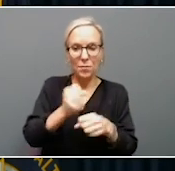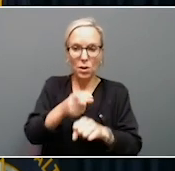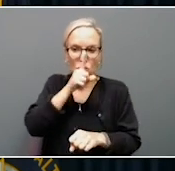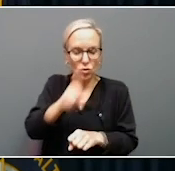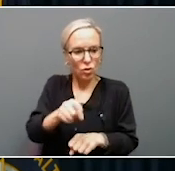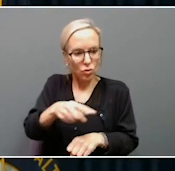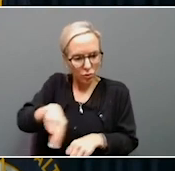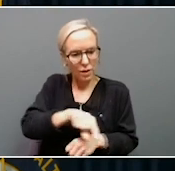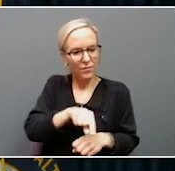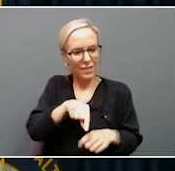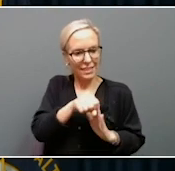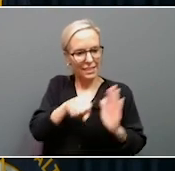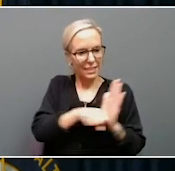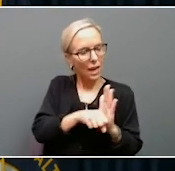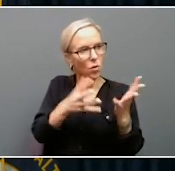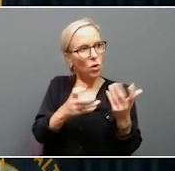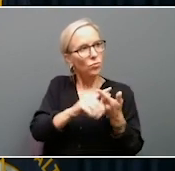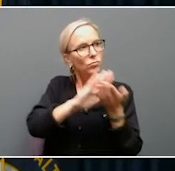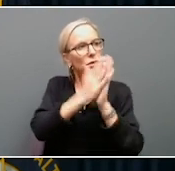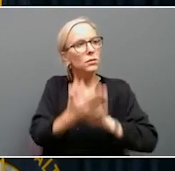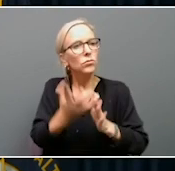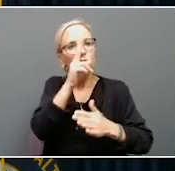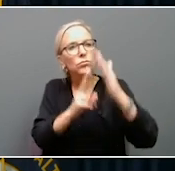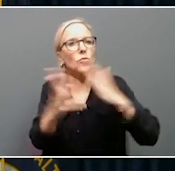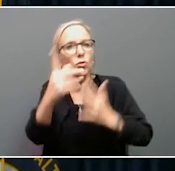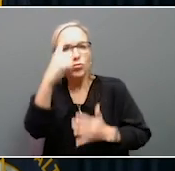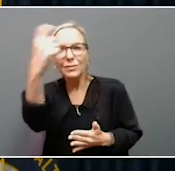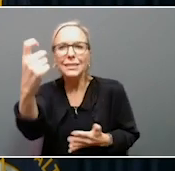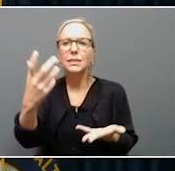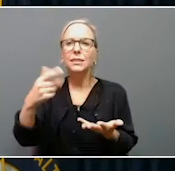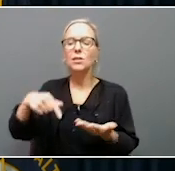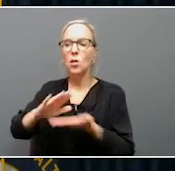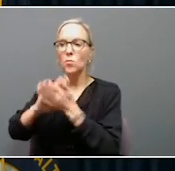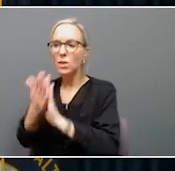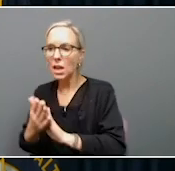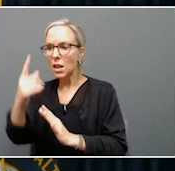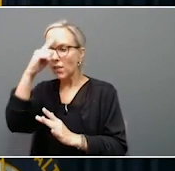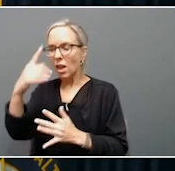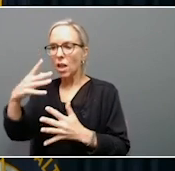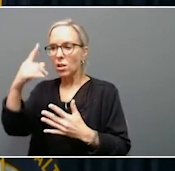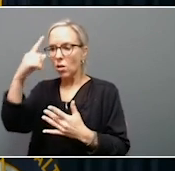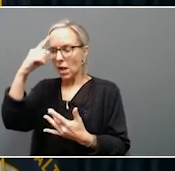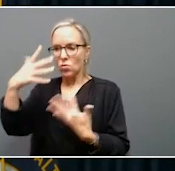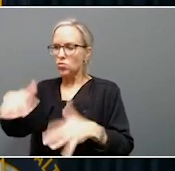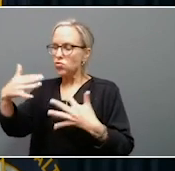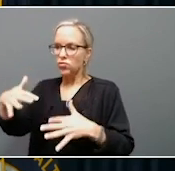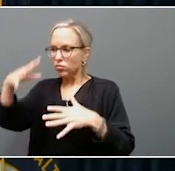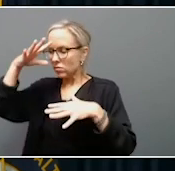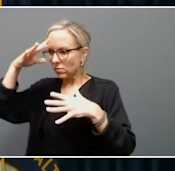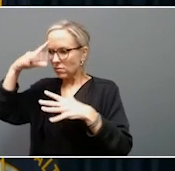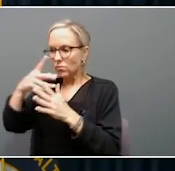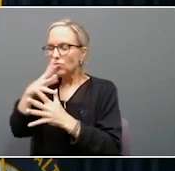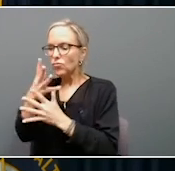state everything we've always dreamed of, that we turn our brain drain into a brain gain. And we ensure that no matter how big